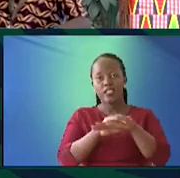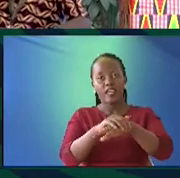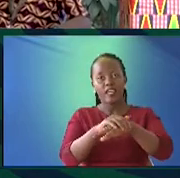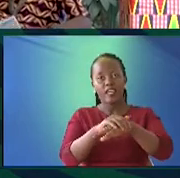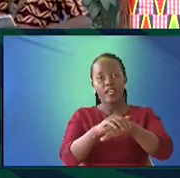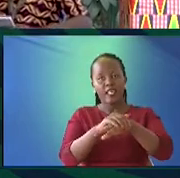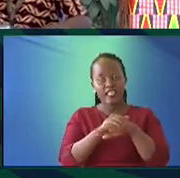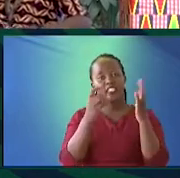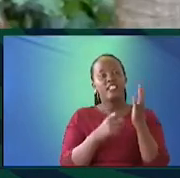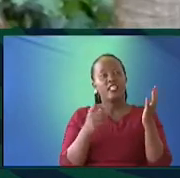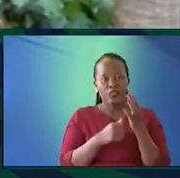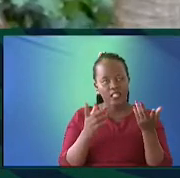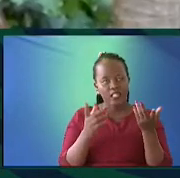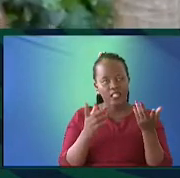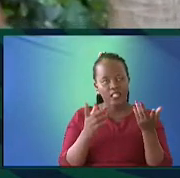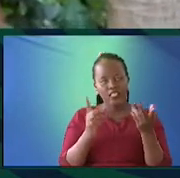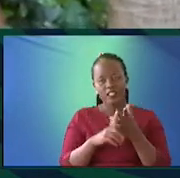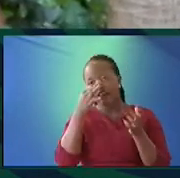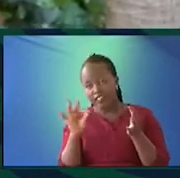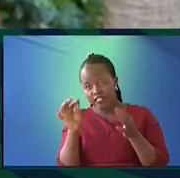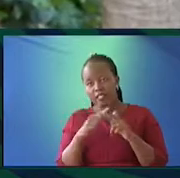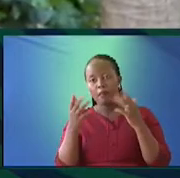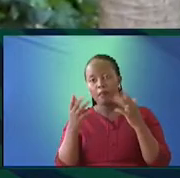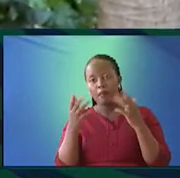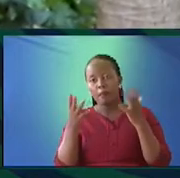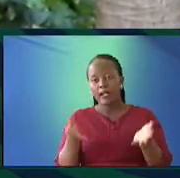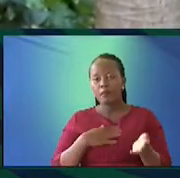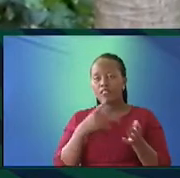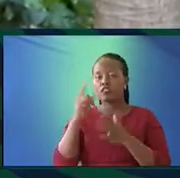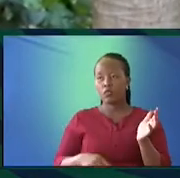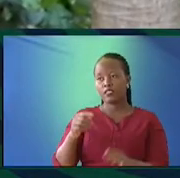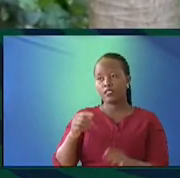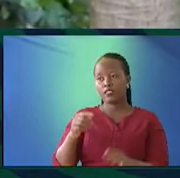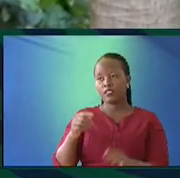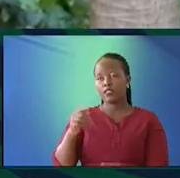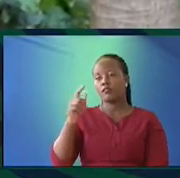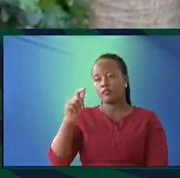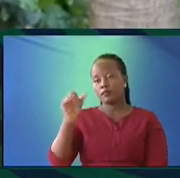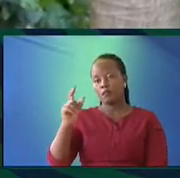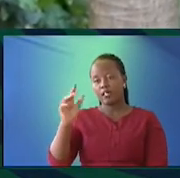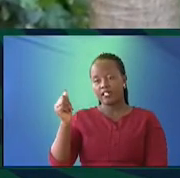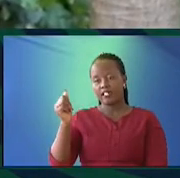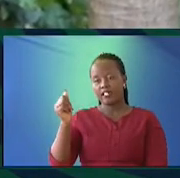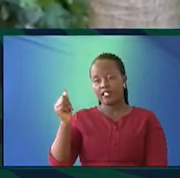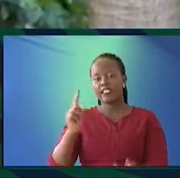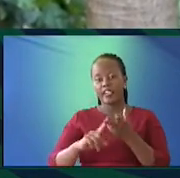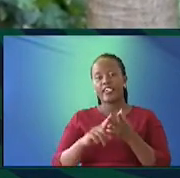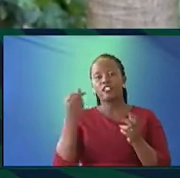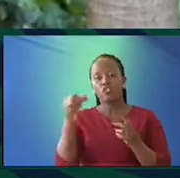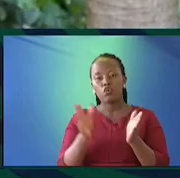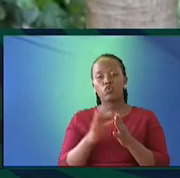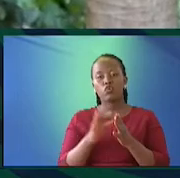We start English, Kiswahili, French. Now I say, Kitaita. I'm learning Kikuyu and Kenya Sign Language.